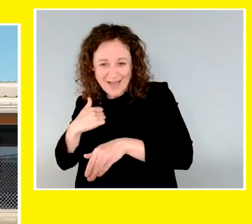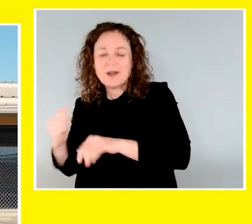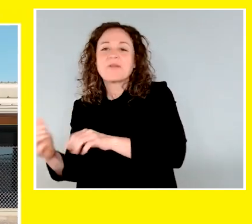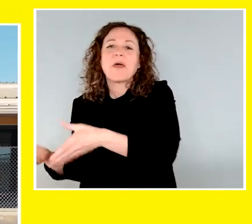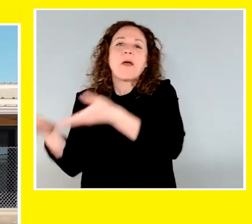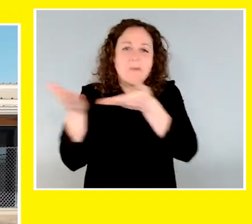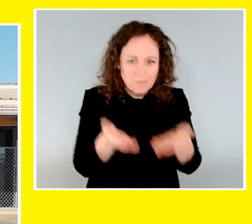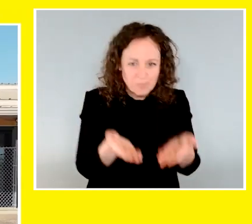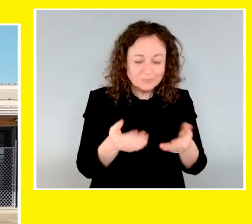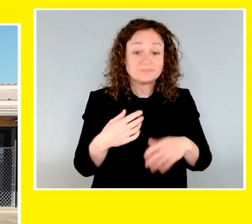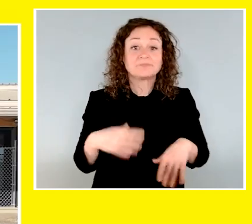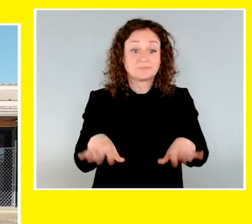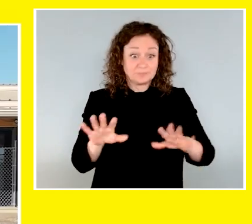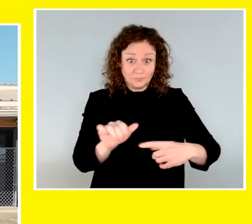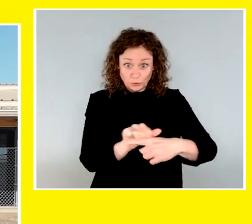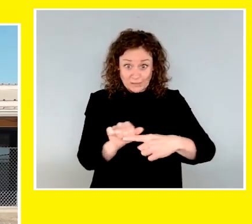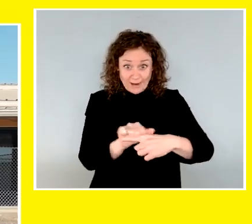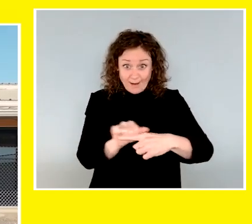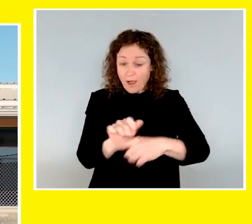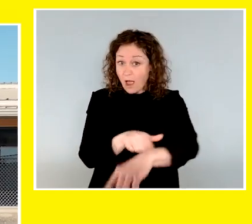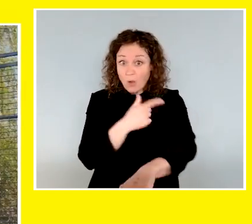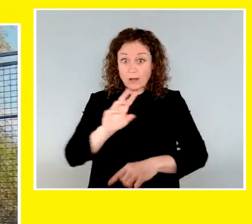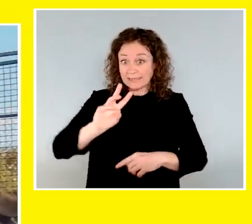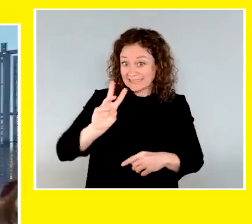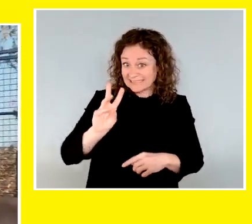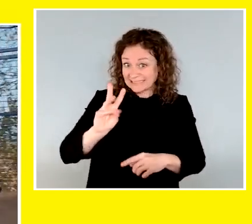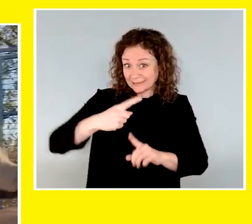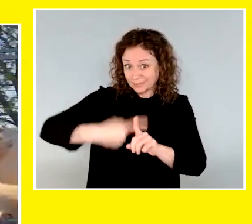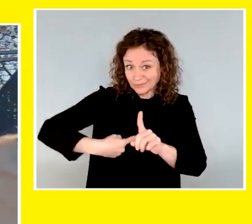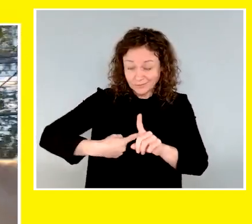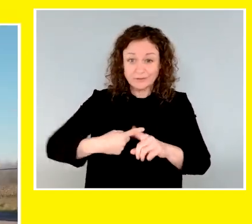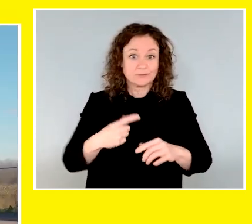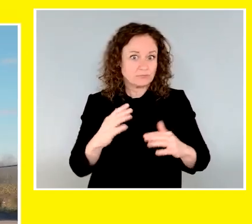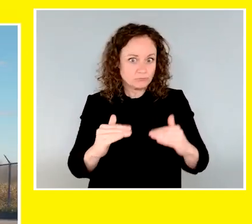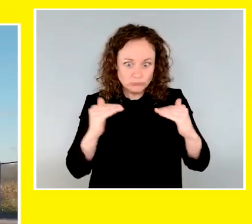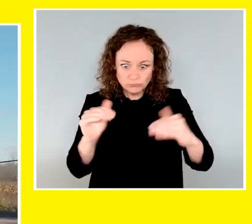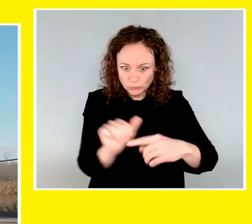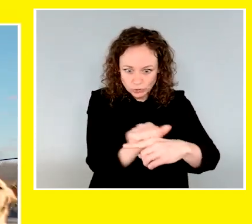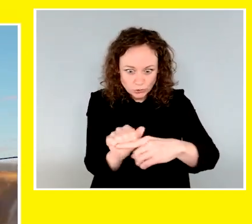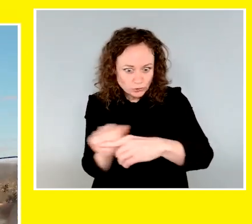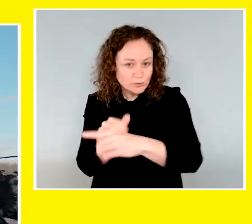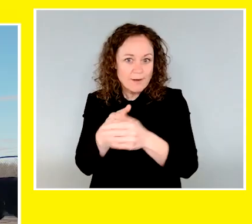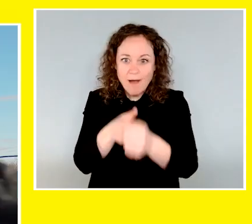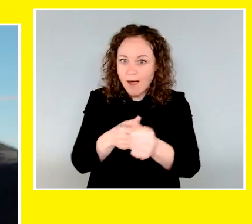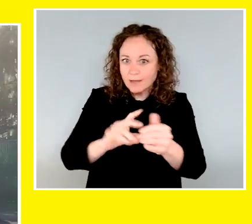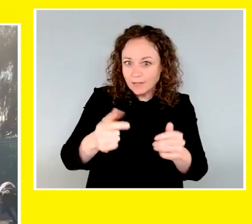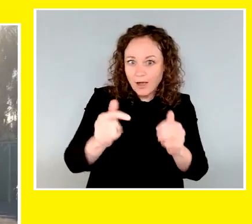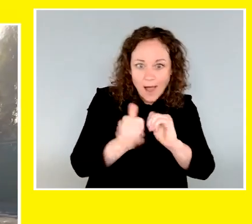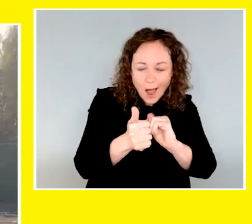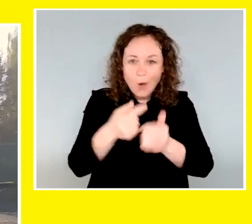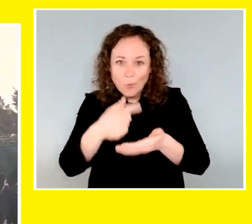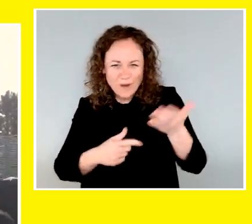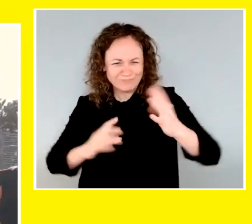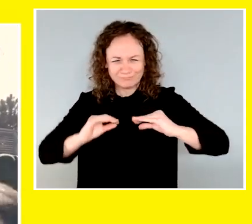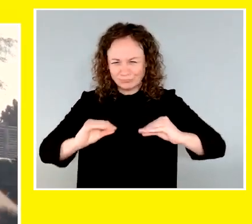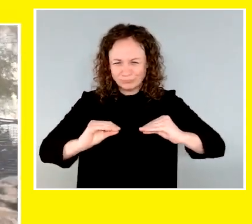When the dogs arrive at campus, they spend around six months in advanced training, learning everything they need to know about being a guide dog.